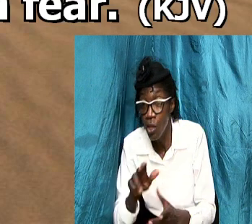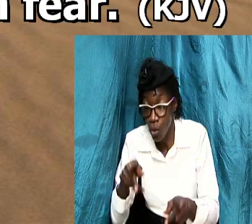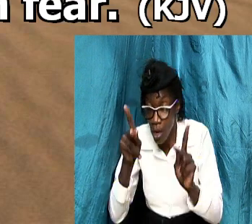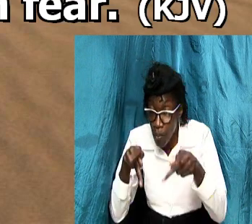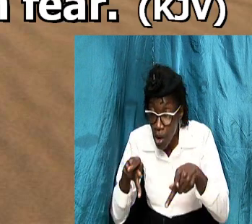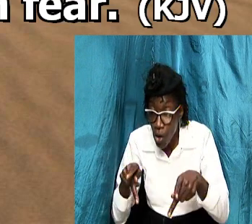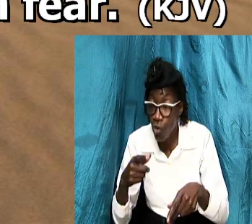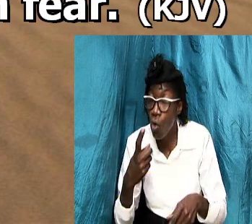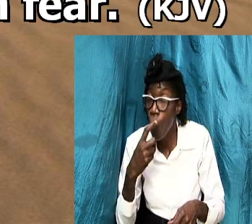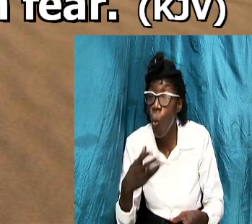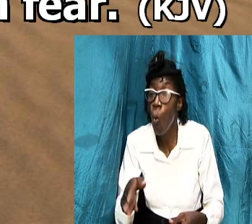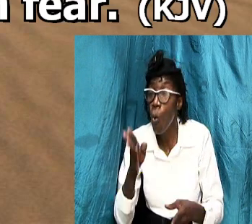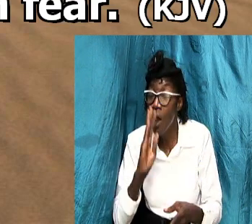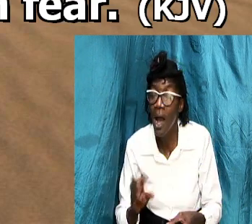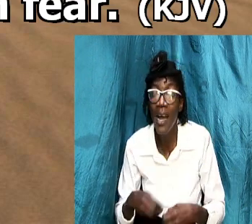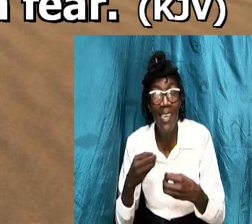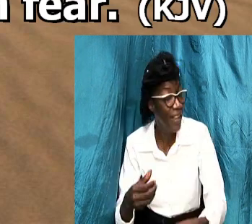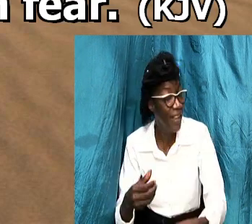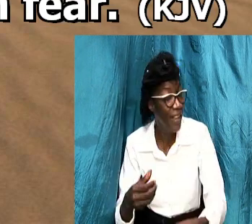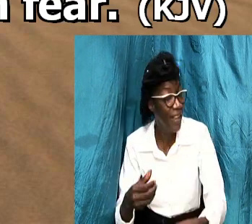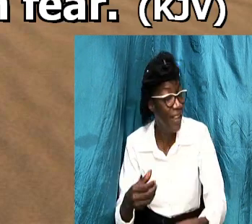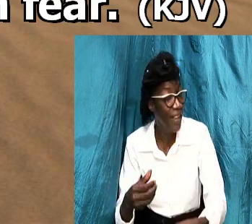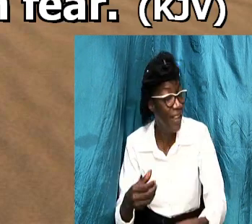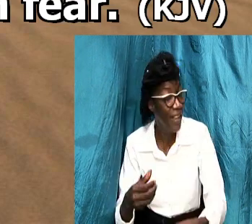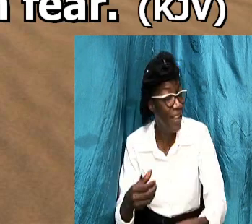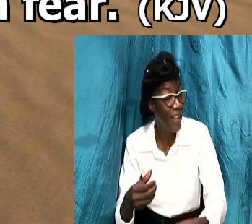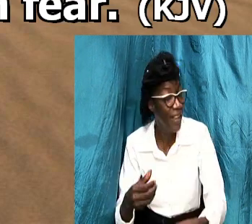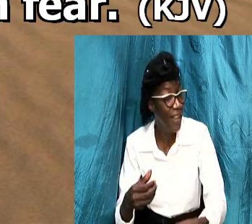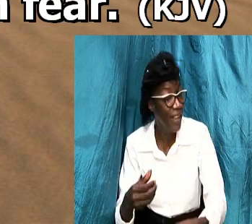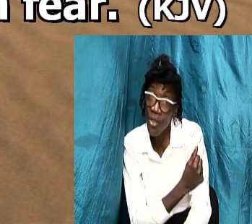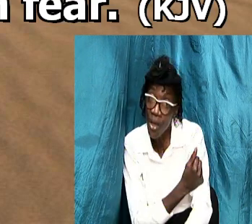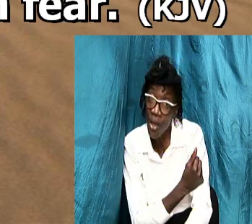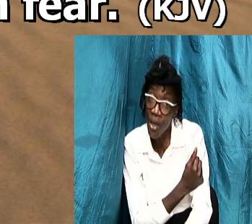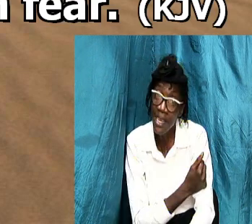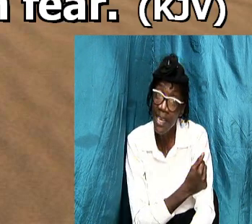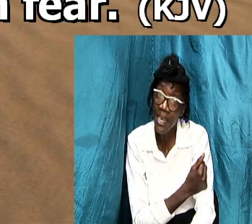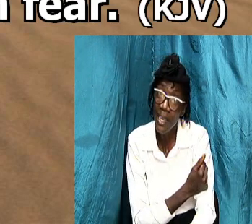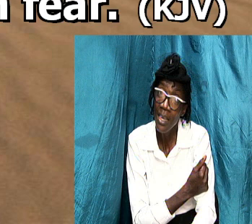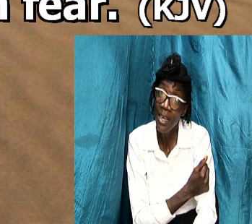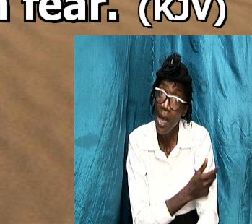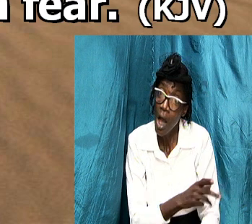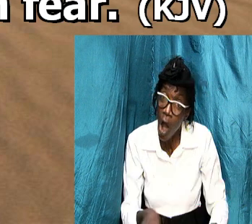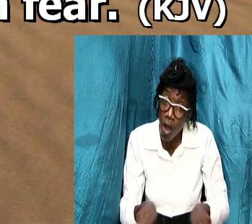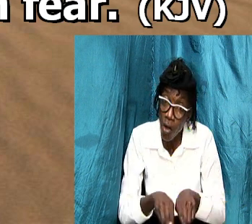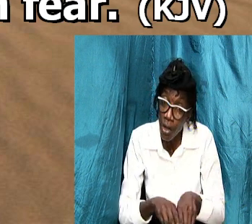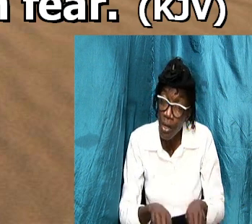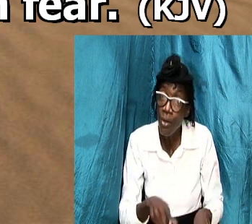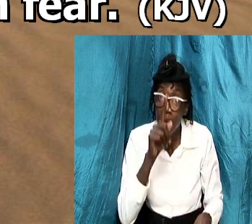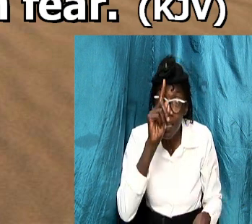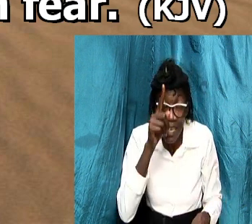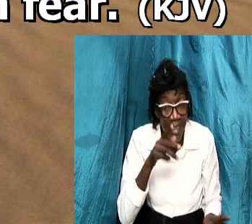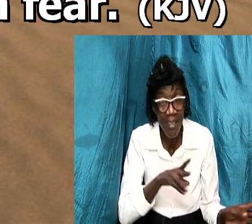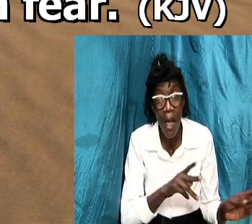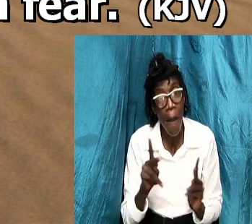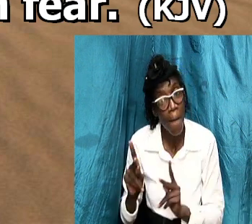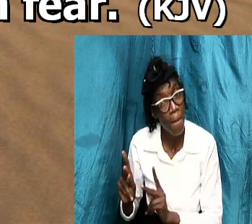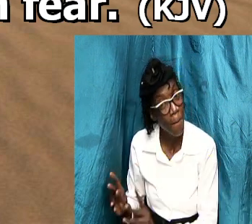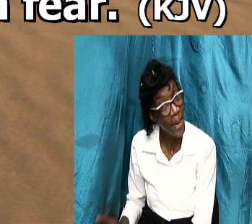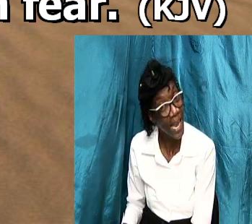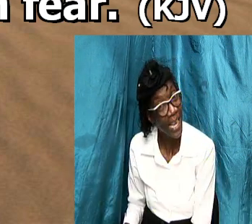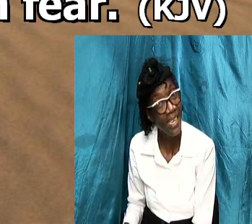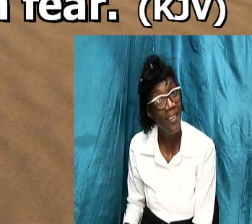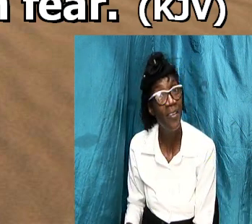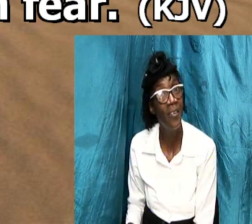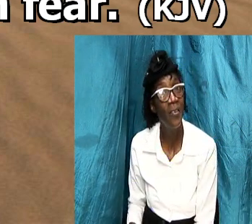authority the position of leadership to do things according to his plan so you're just healing like the man on the roundabout that is already on the